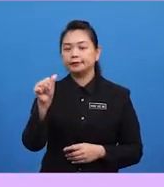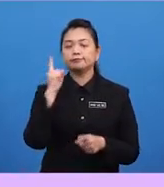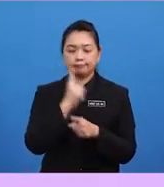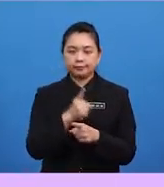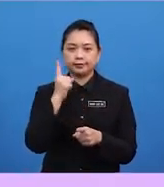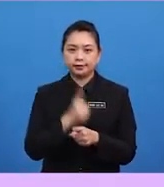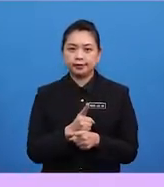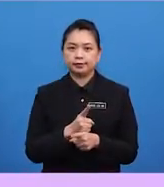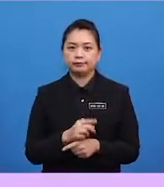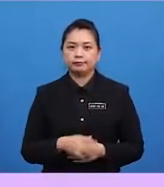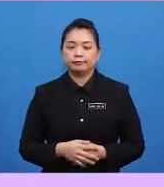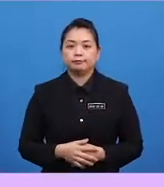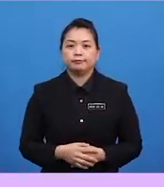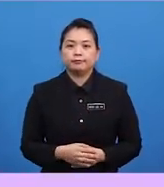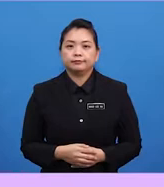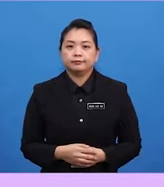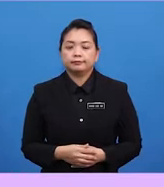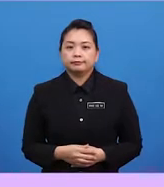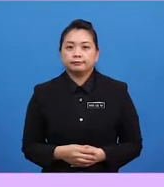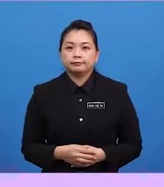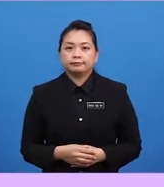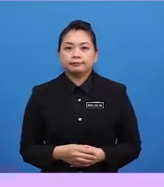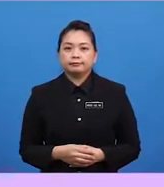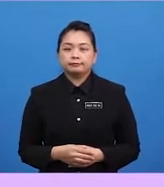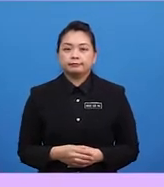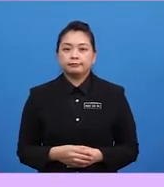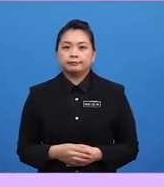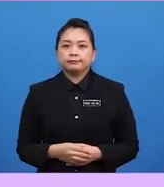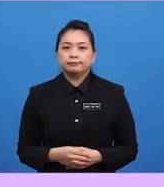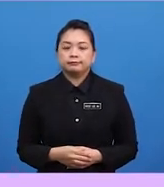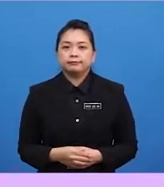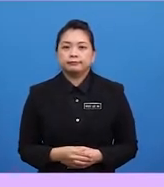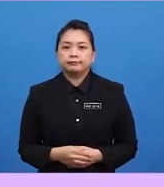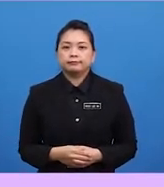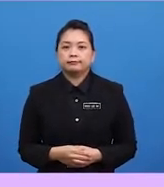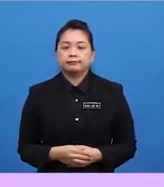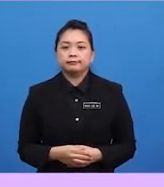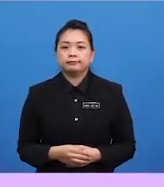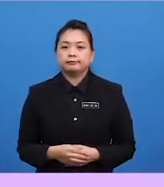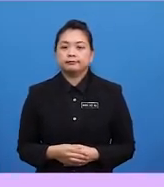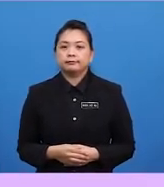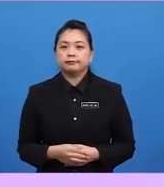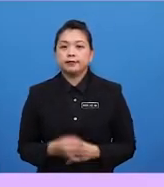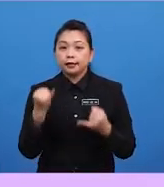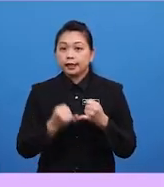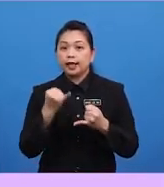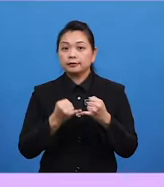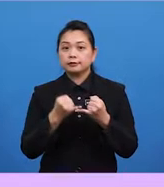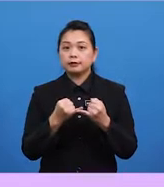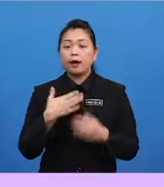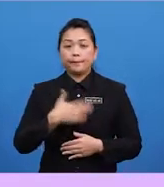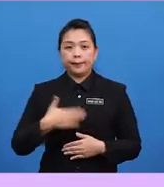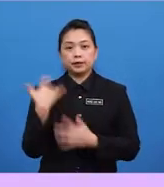Yeah. Again. You got it right, YOLO. The correct answer is A. And the final question, YOLO.